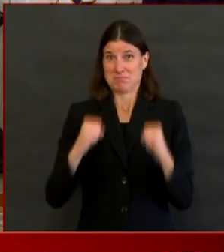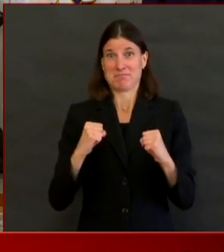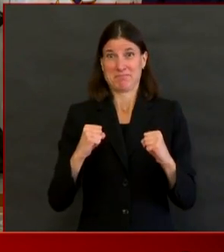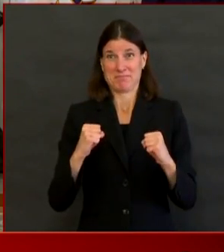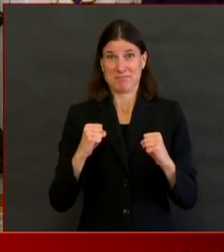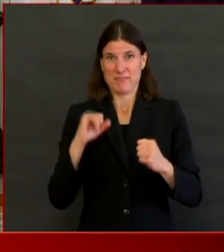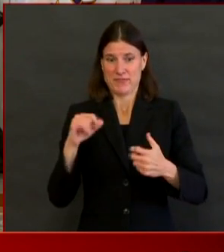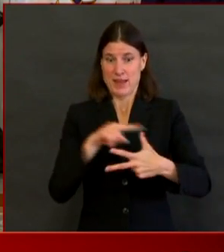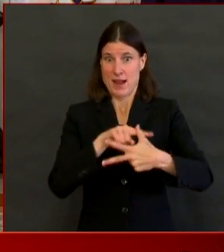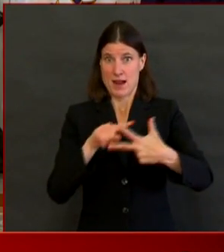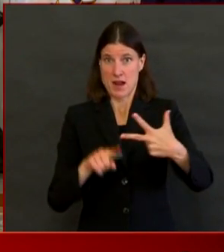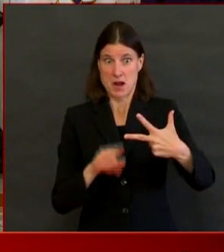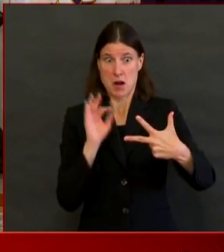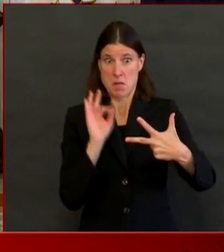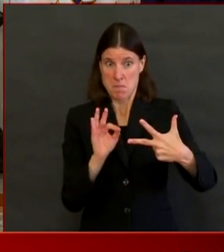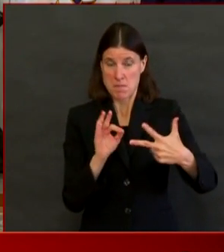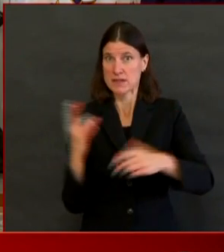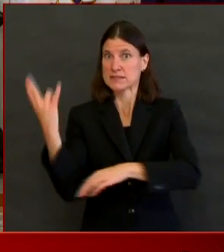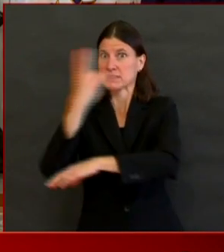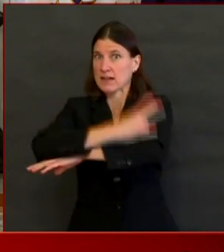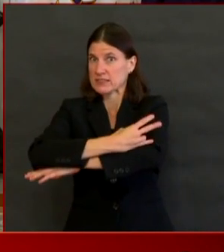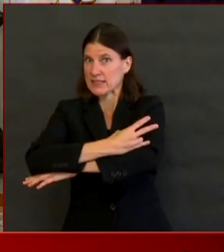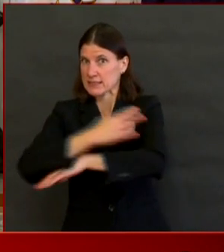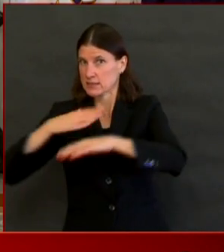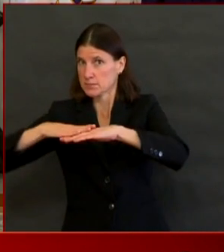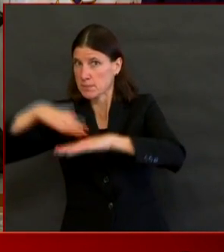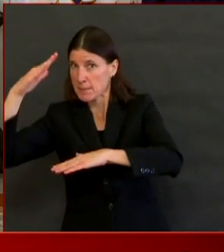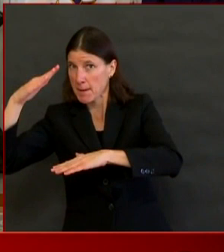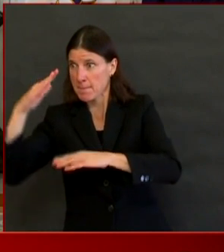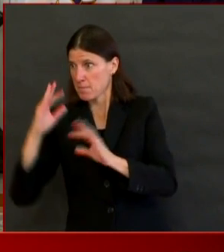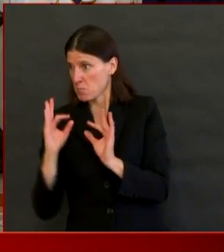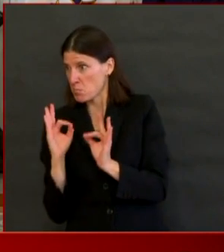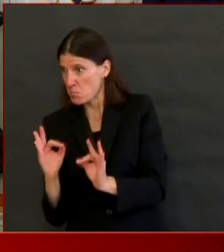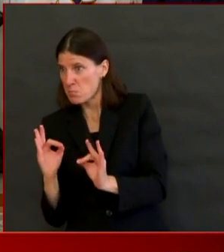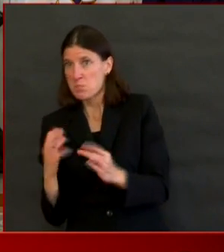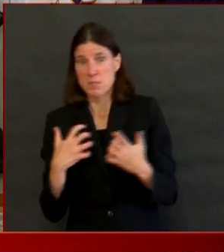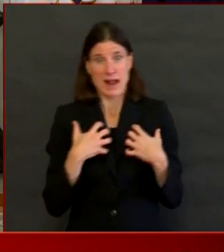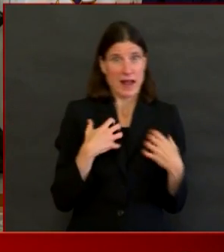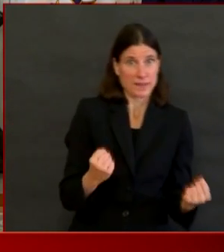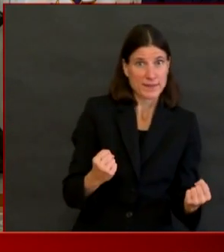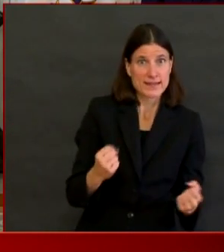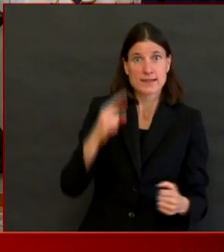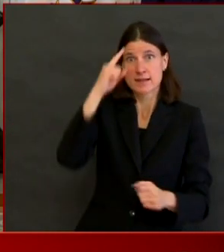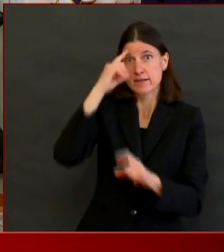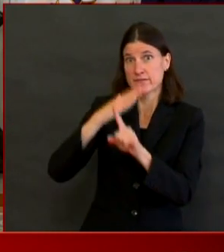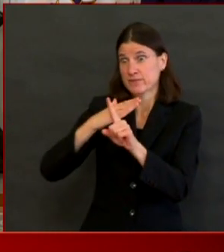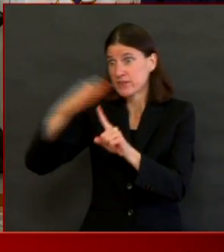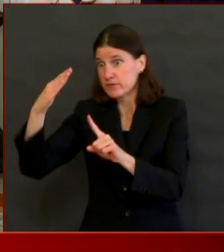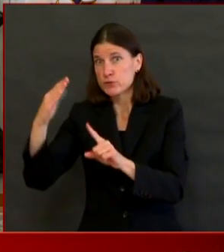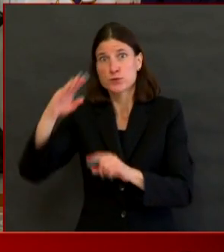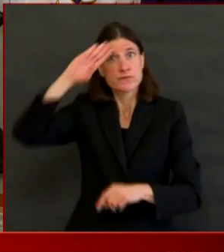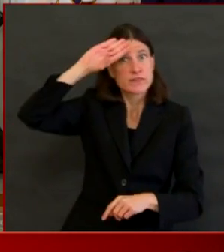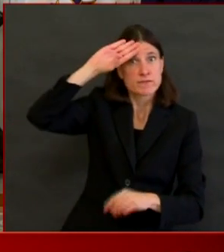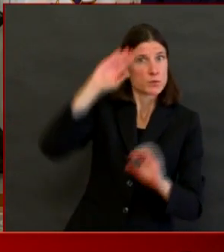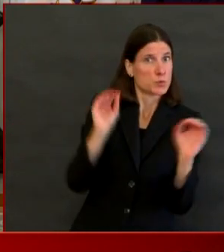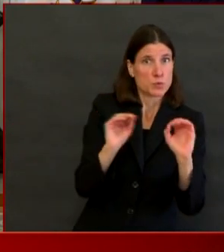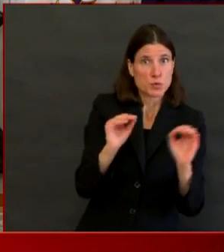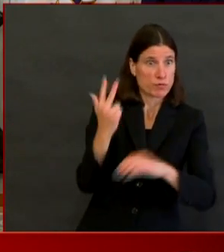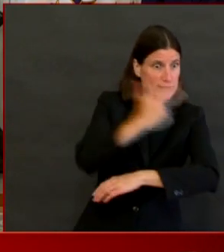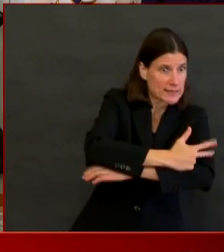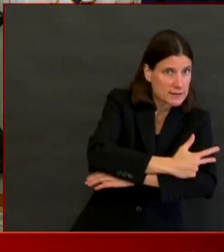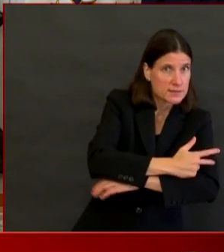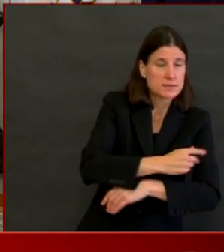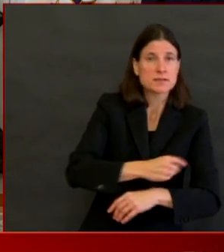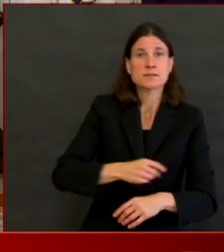days. has to be a minimum of seven days, three days with no fever and no medication to reduce fever and all